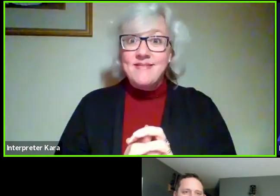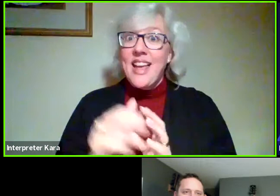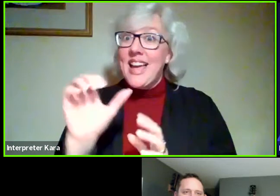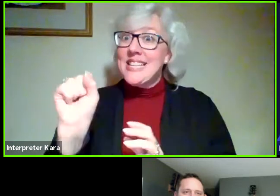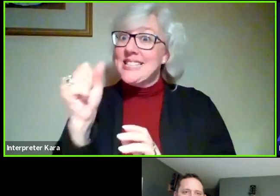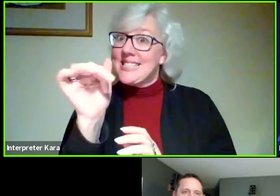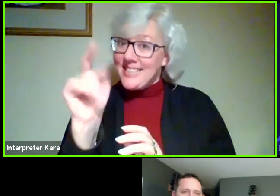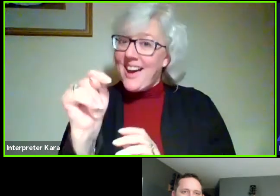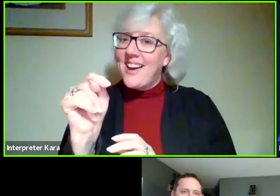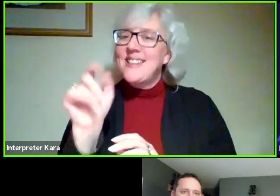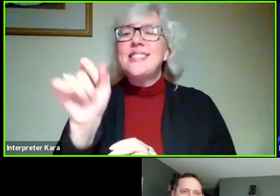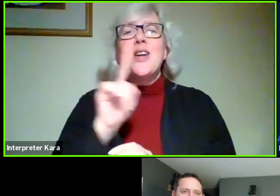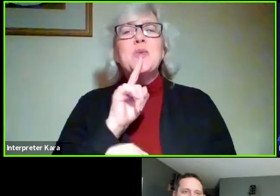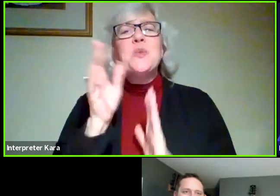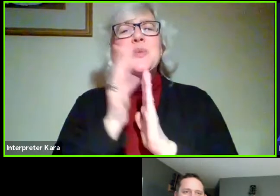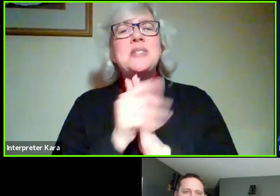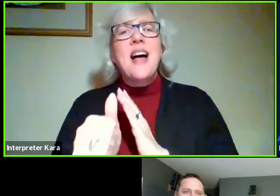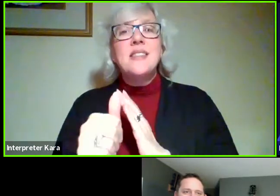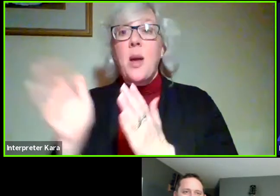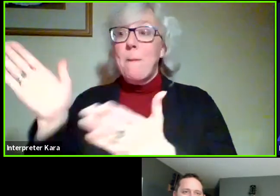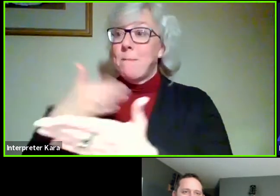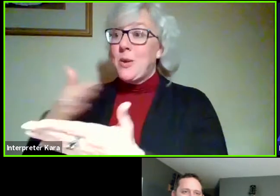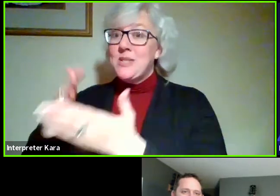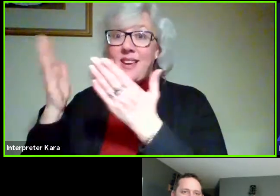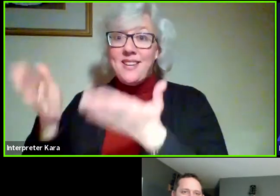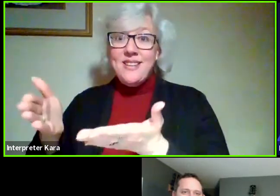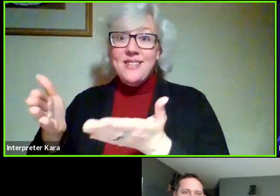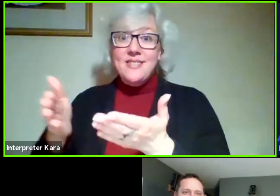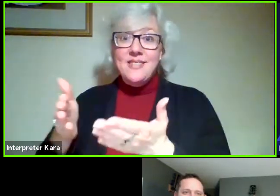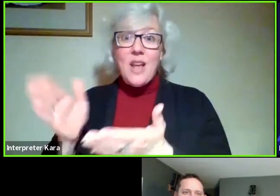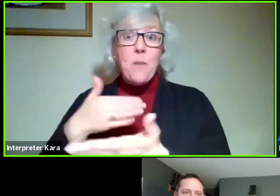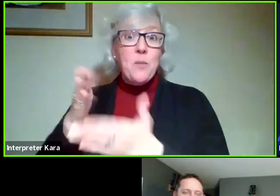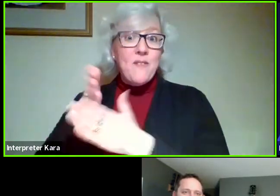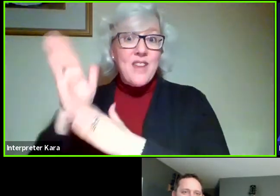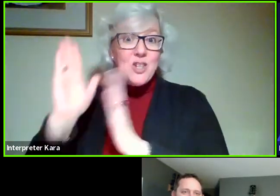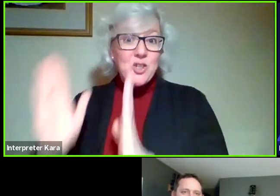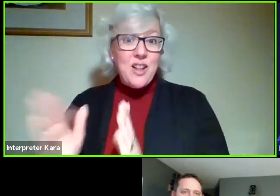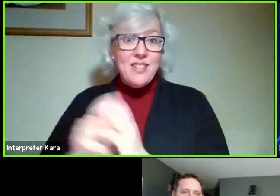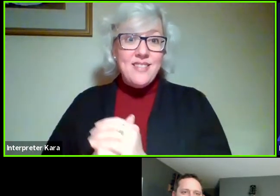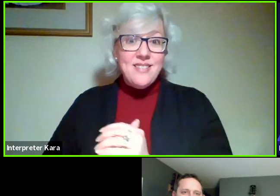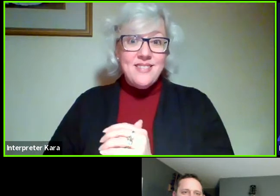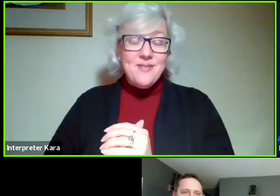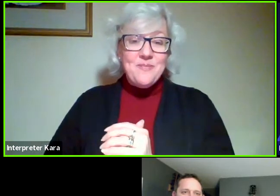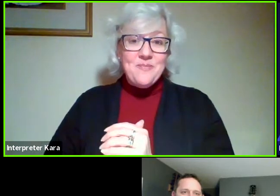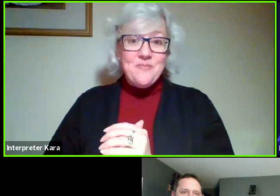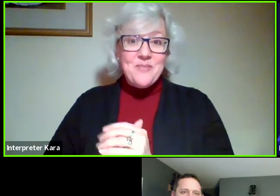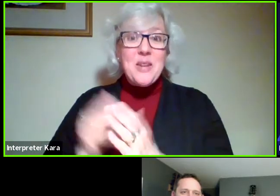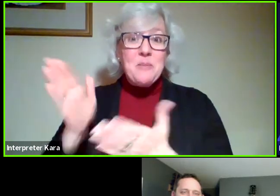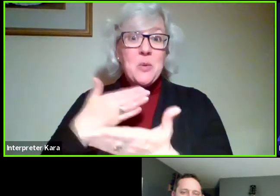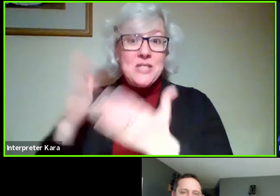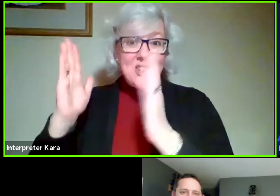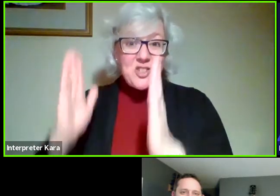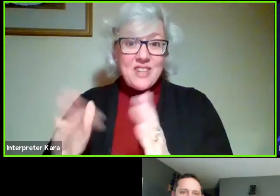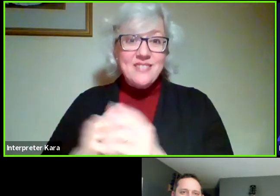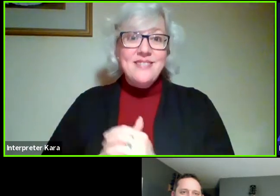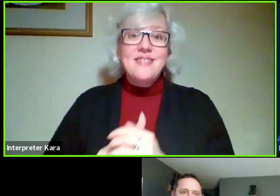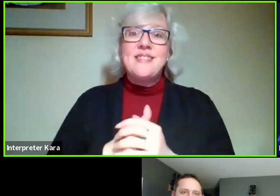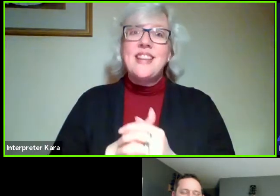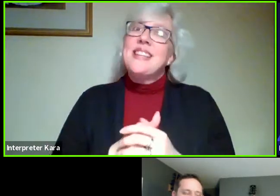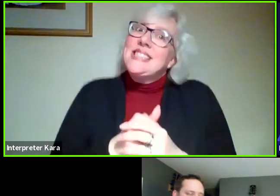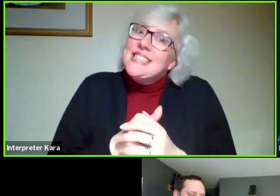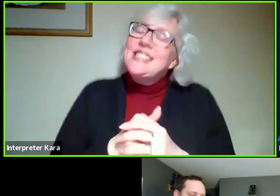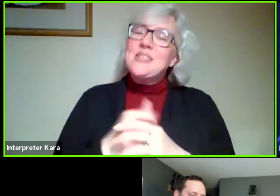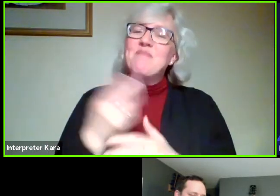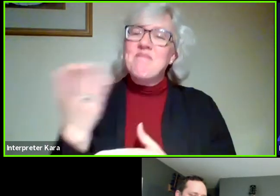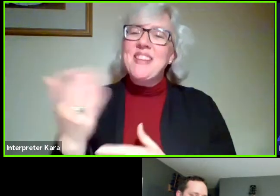is one of those true talents with his music, as a professional musician. And he is definitely